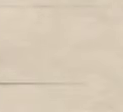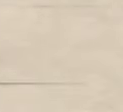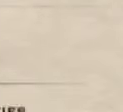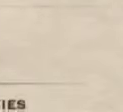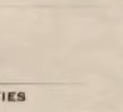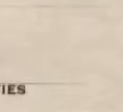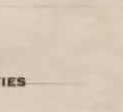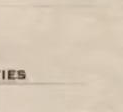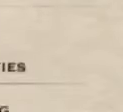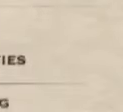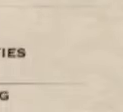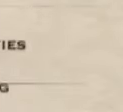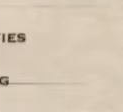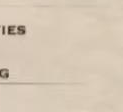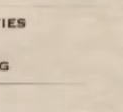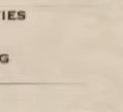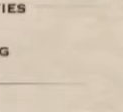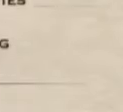Ready,